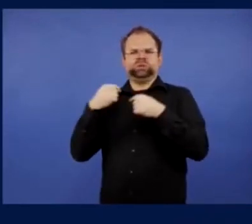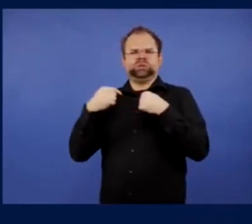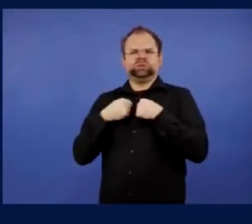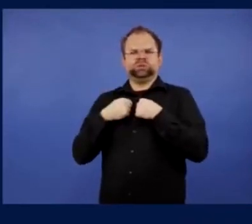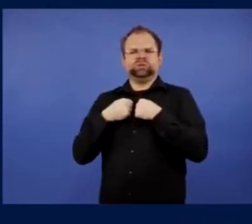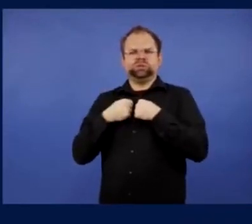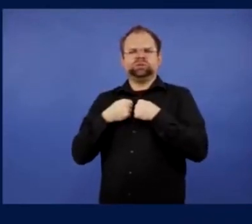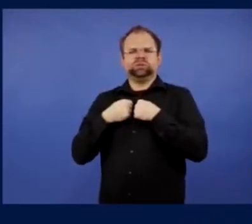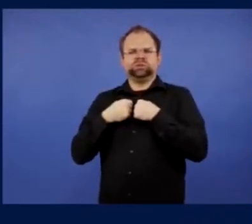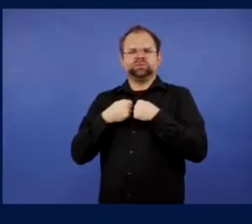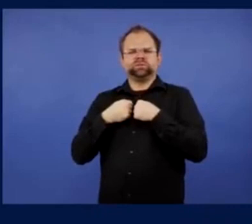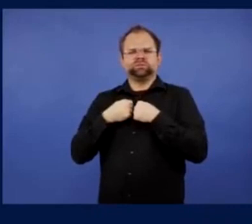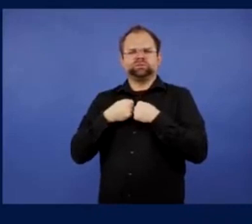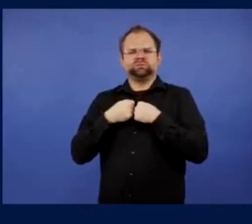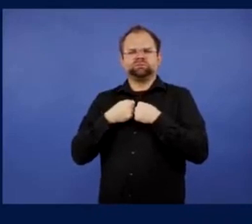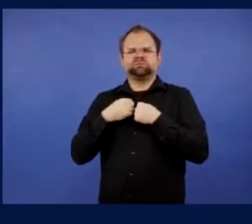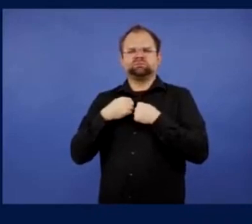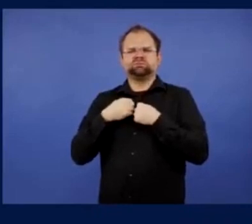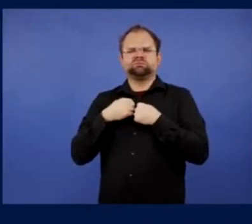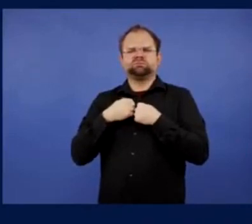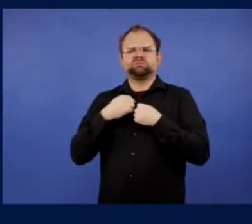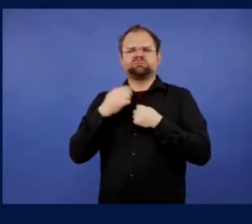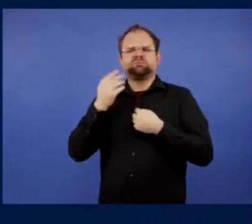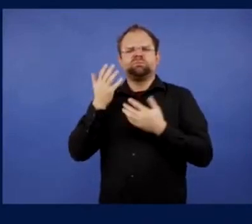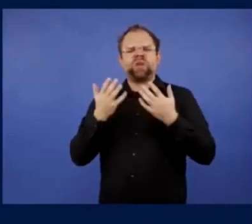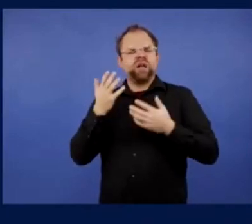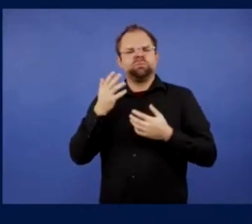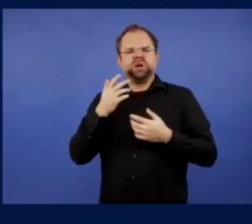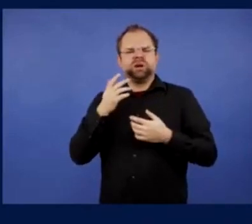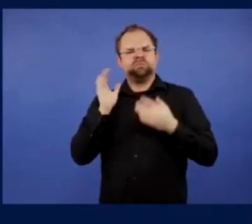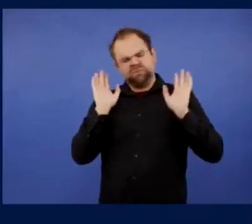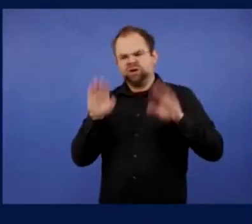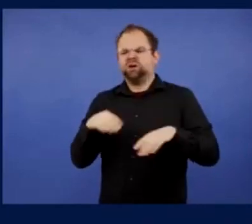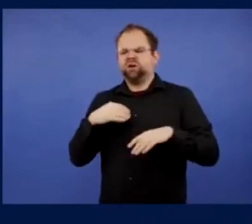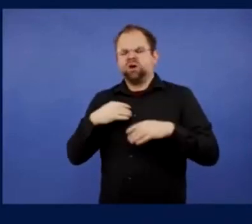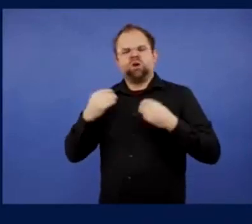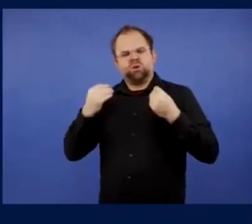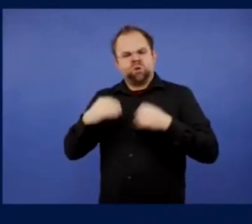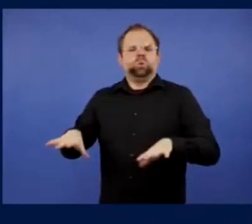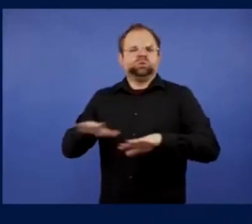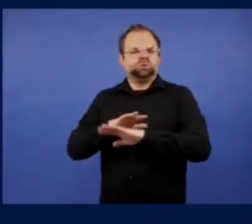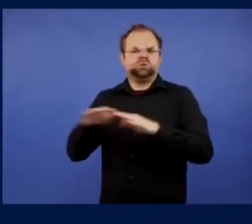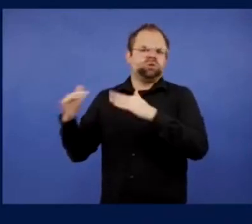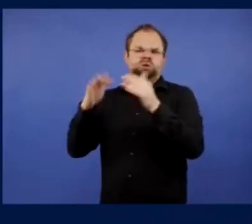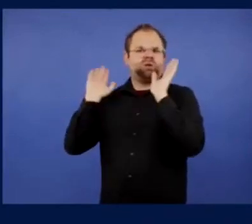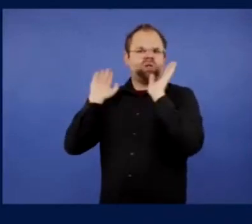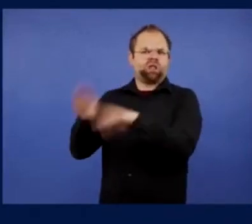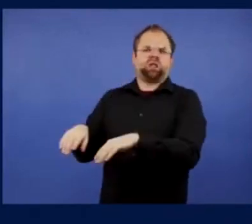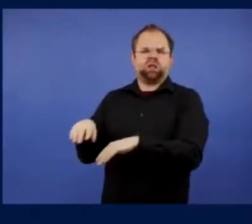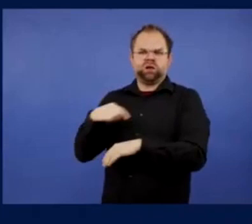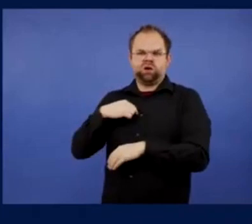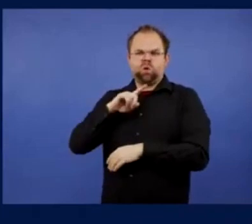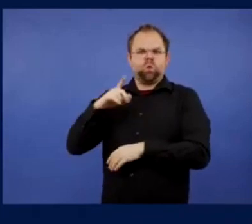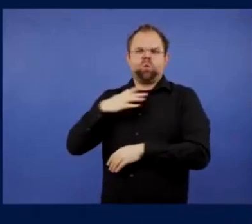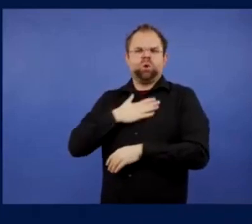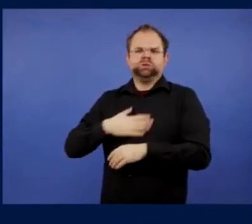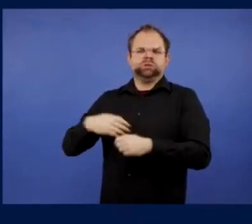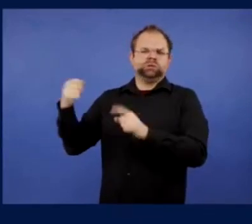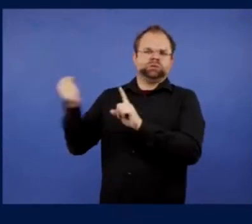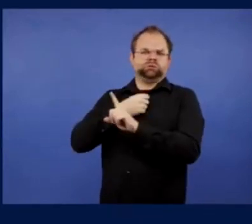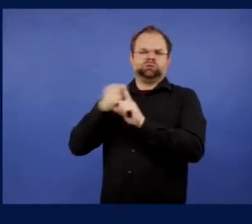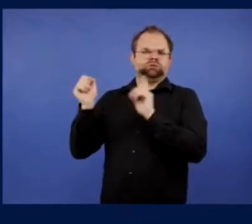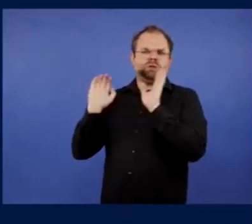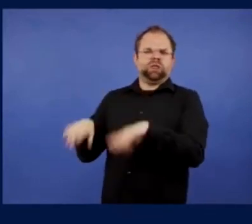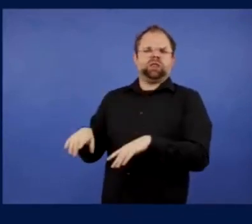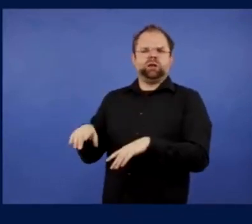assist them. You know, wheelchair users following a team around Europe should never, never be allowed